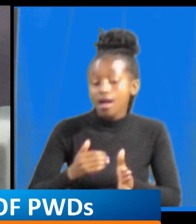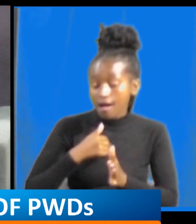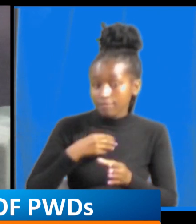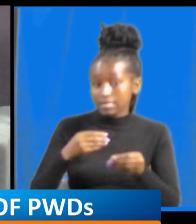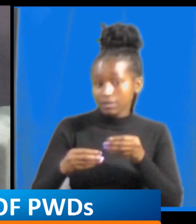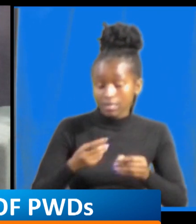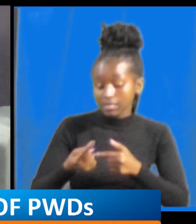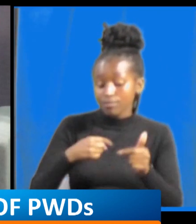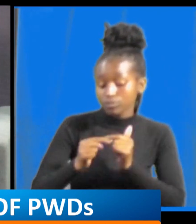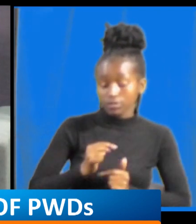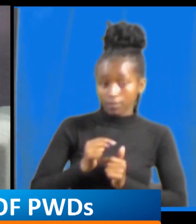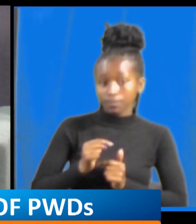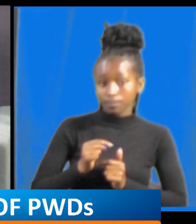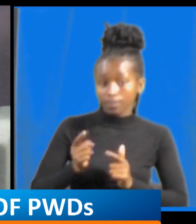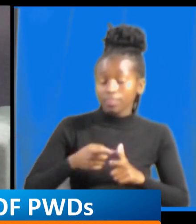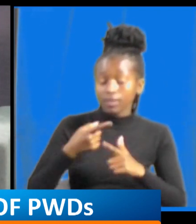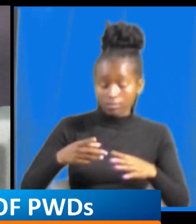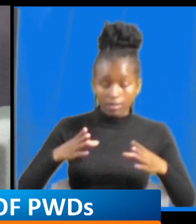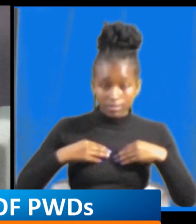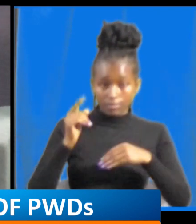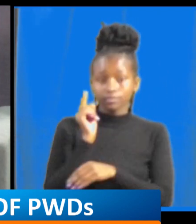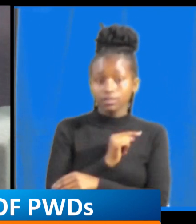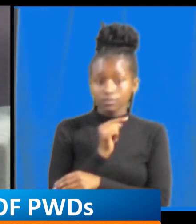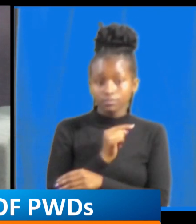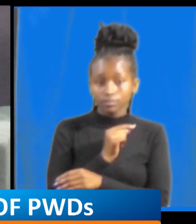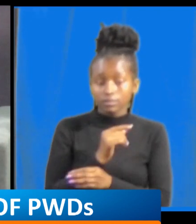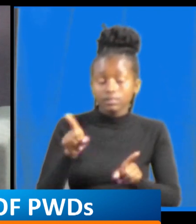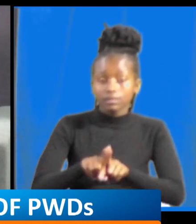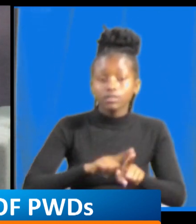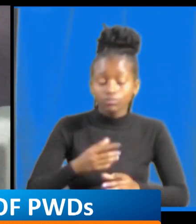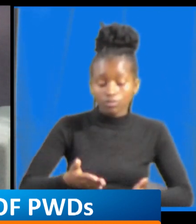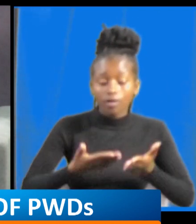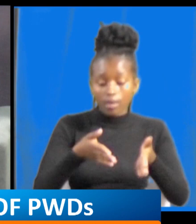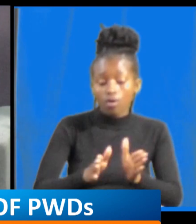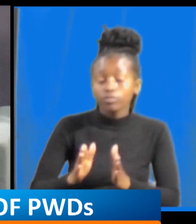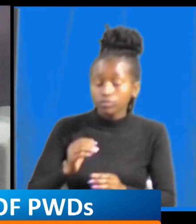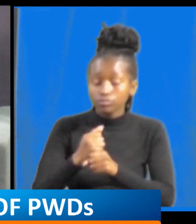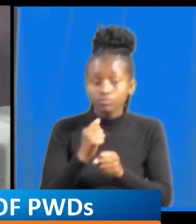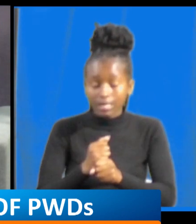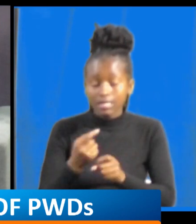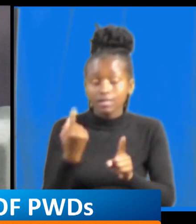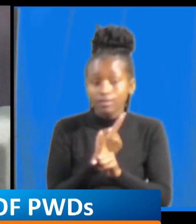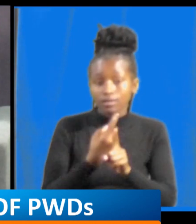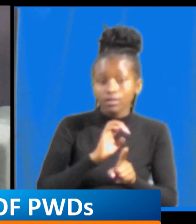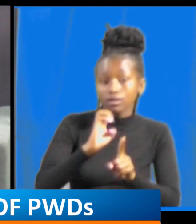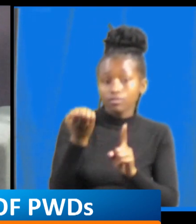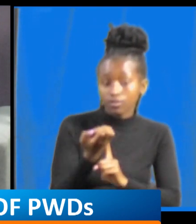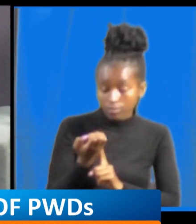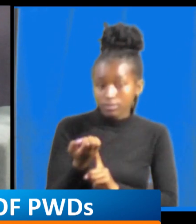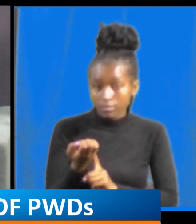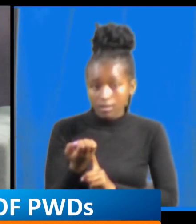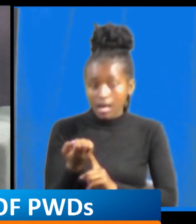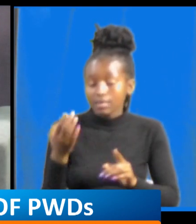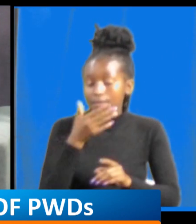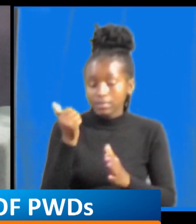up they they are accepted and given an opportunity to work in that environment and given a conducive